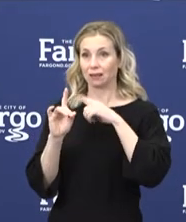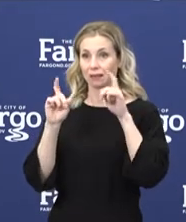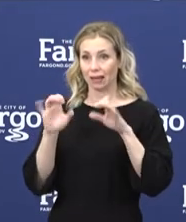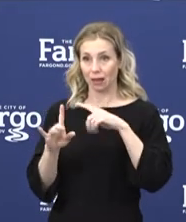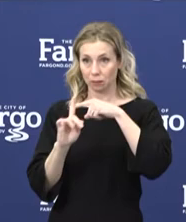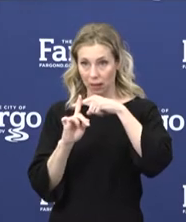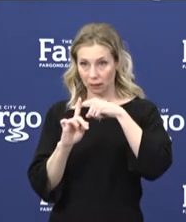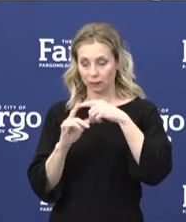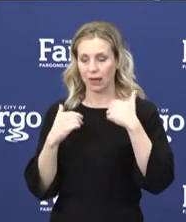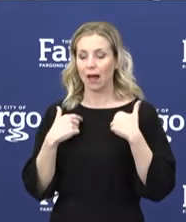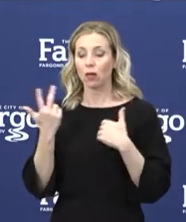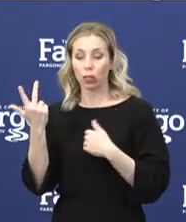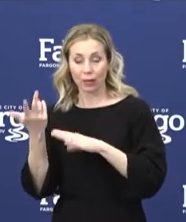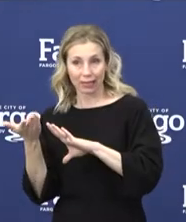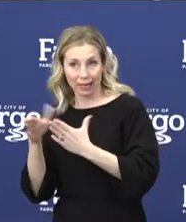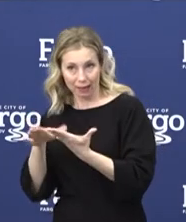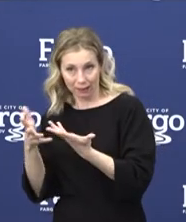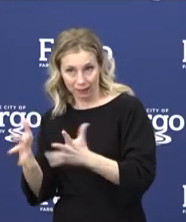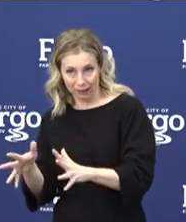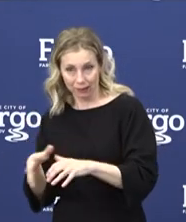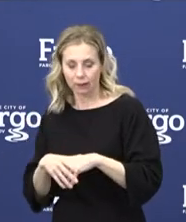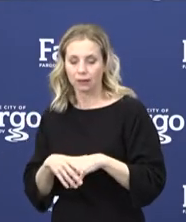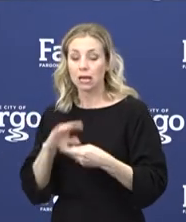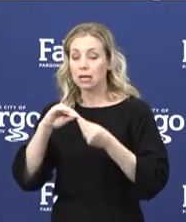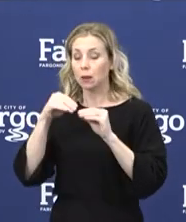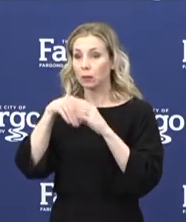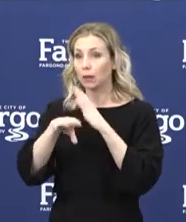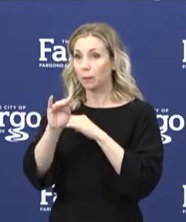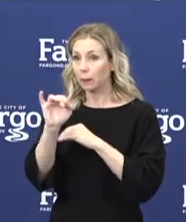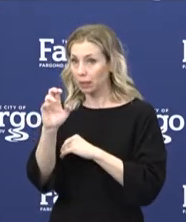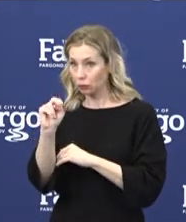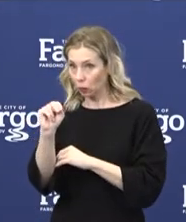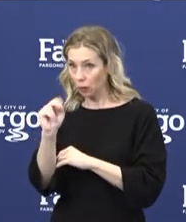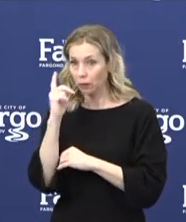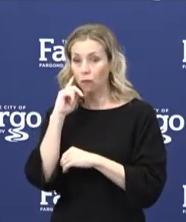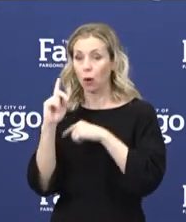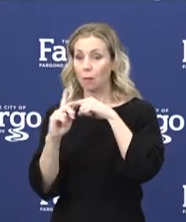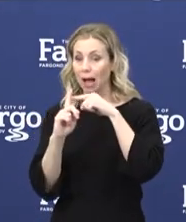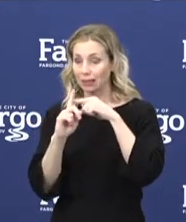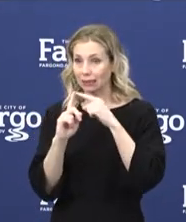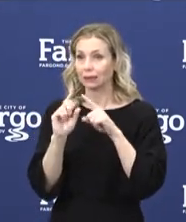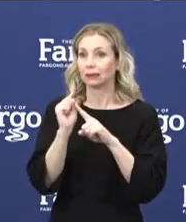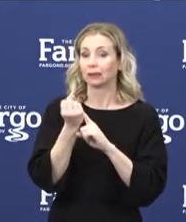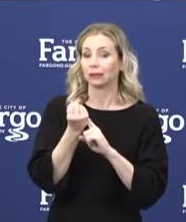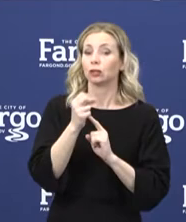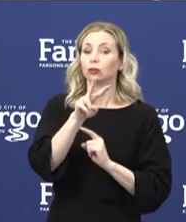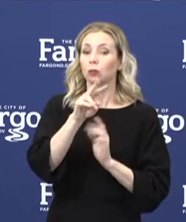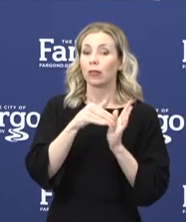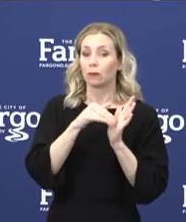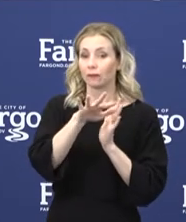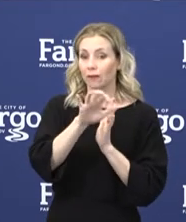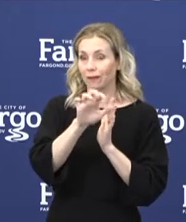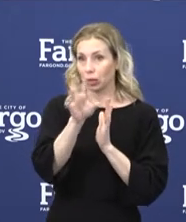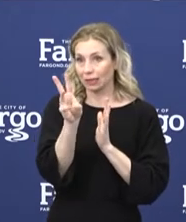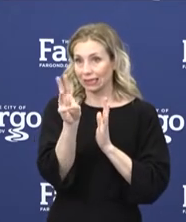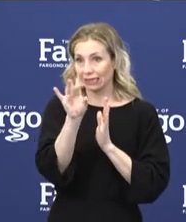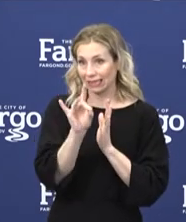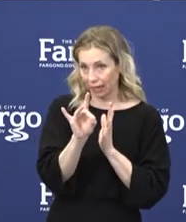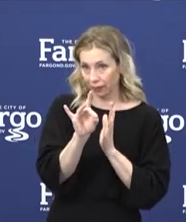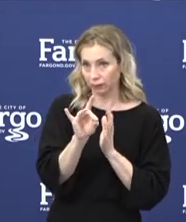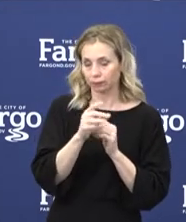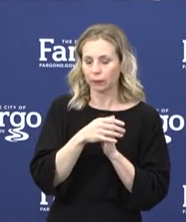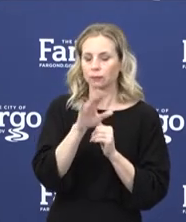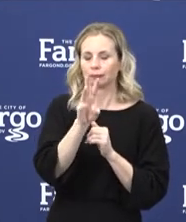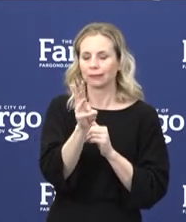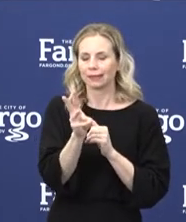deaths now. Our total numbers in Minnesota, the positive cases are 2,567. We